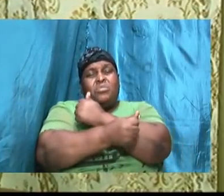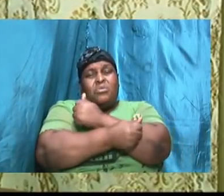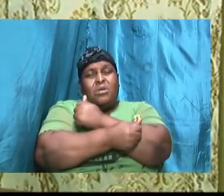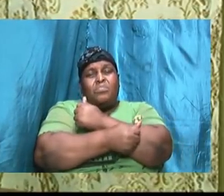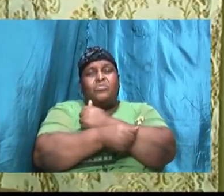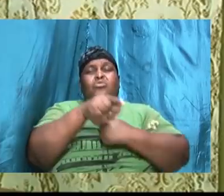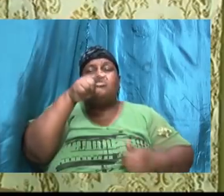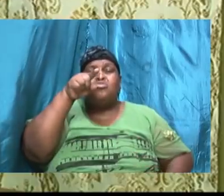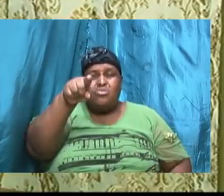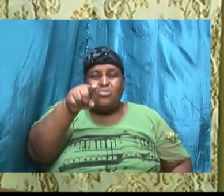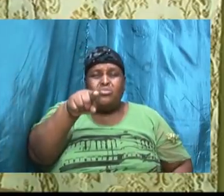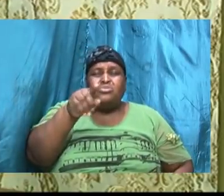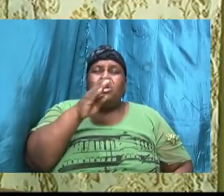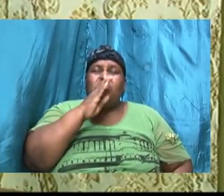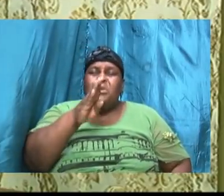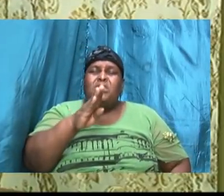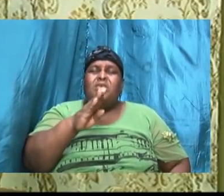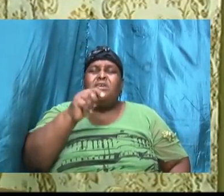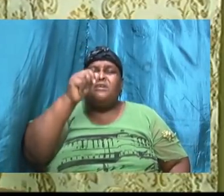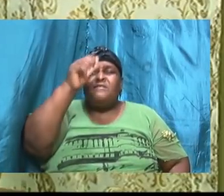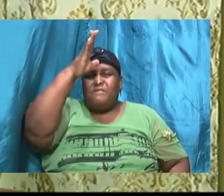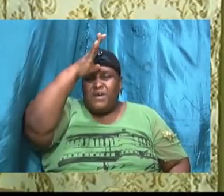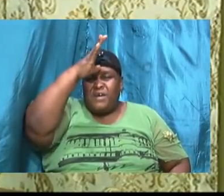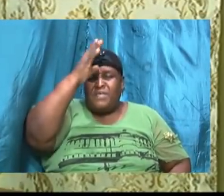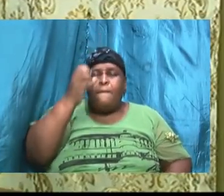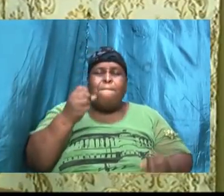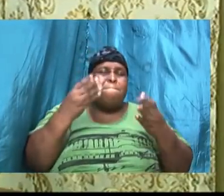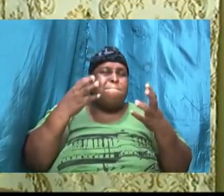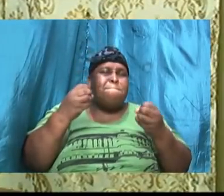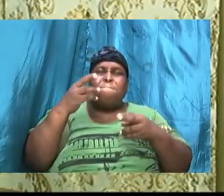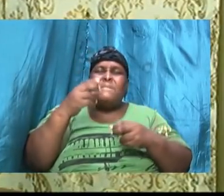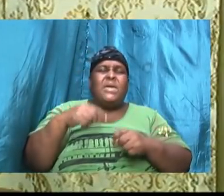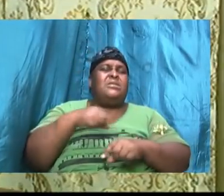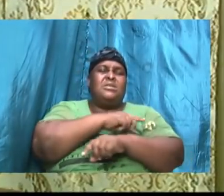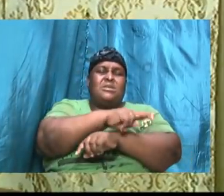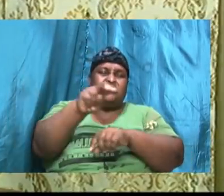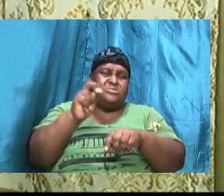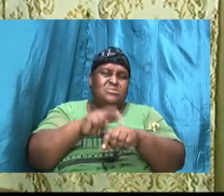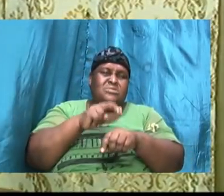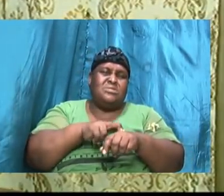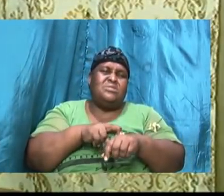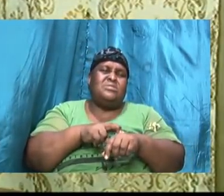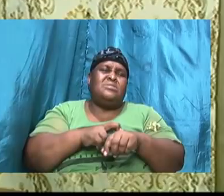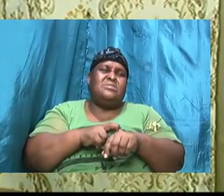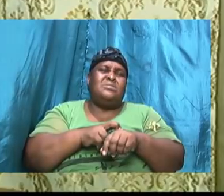shall be the father of many nations and your seed shall be innumerable